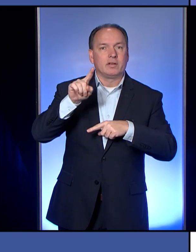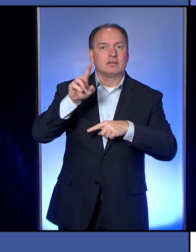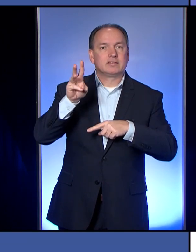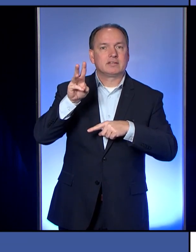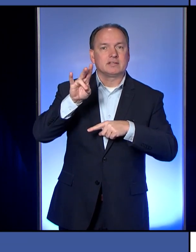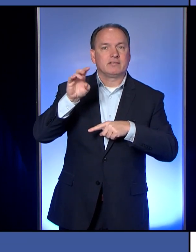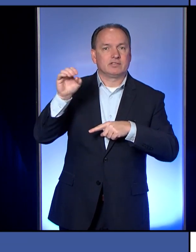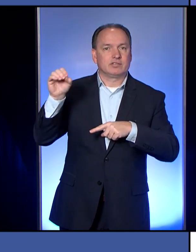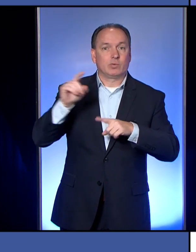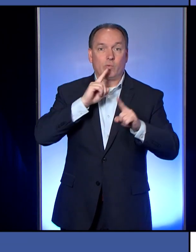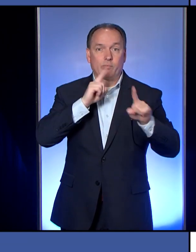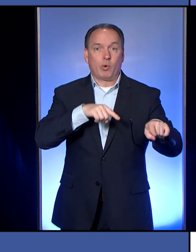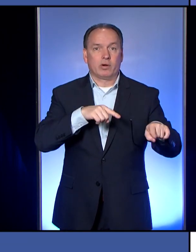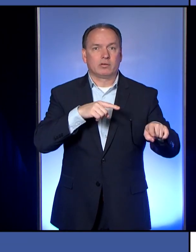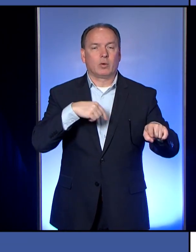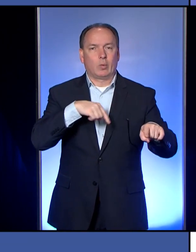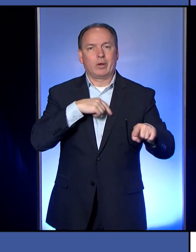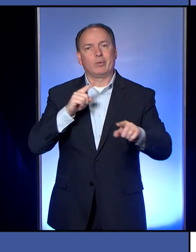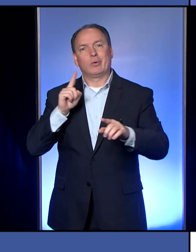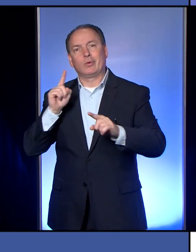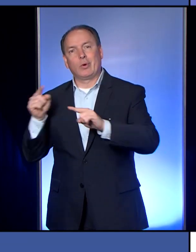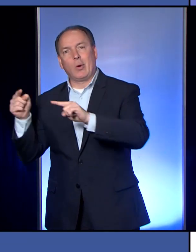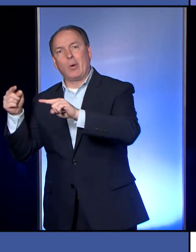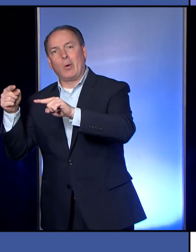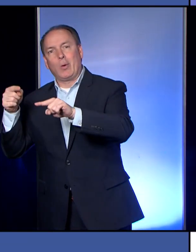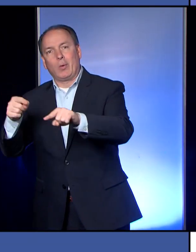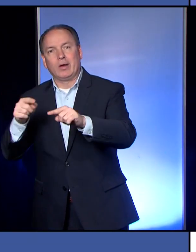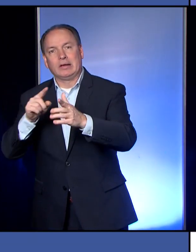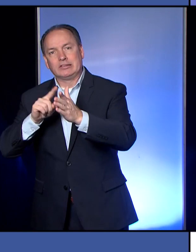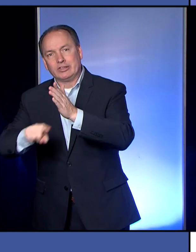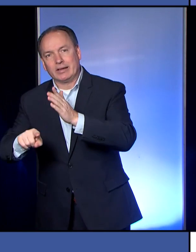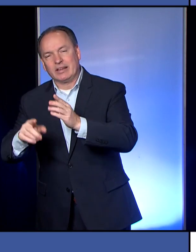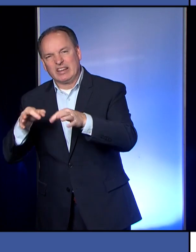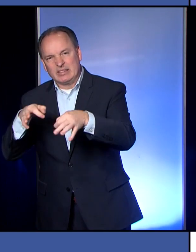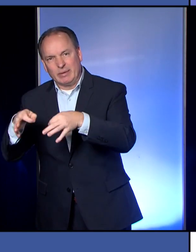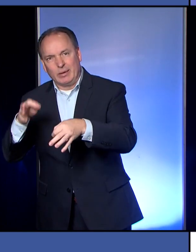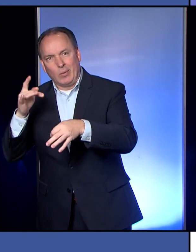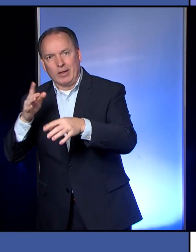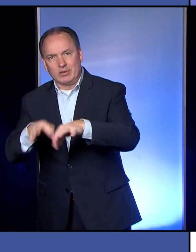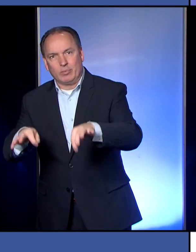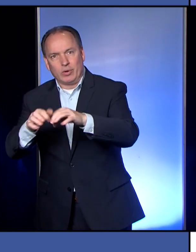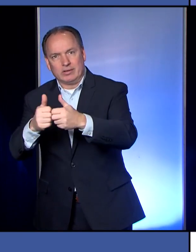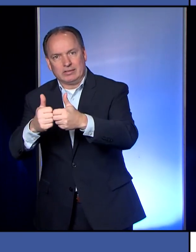and report that and we'll go out and then try to explain to people why it's important that they do.